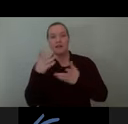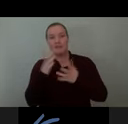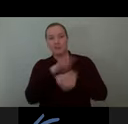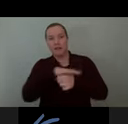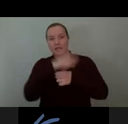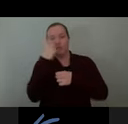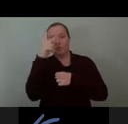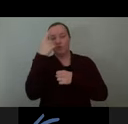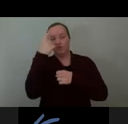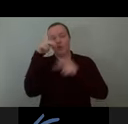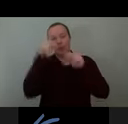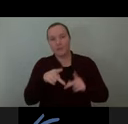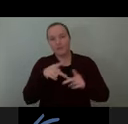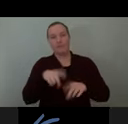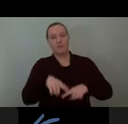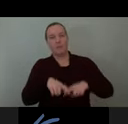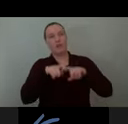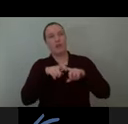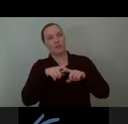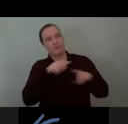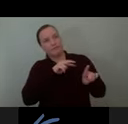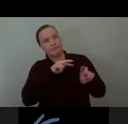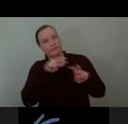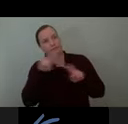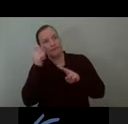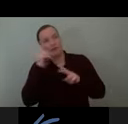walls without obscuring too many sightlines